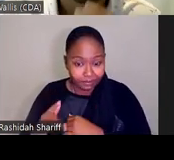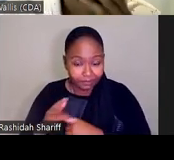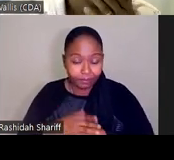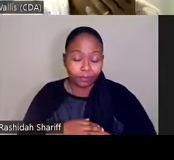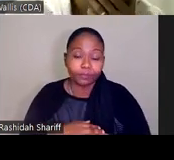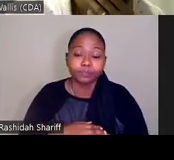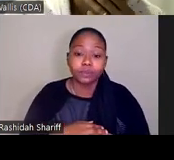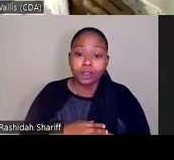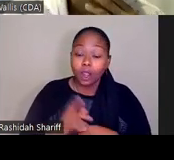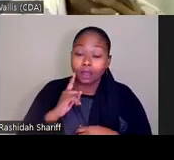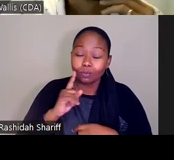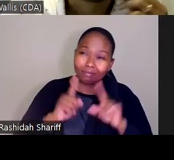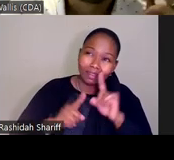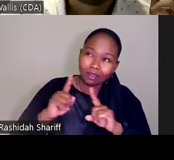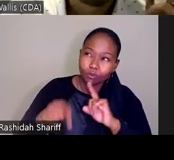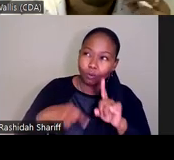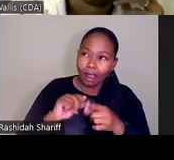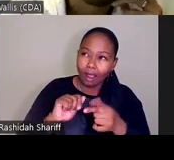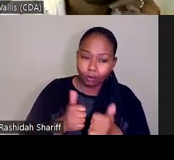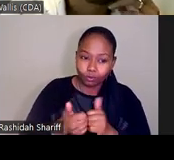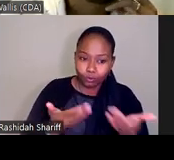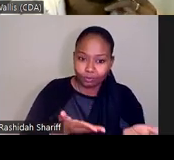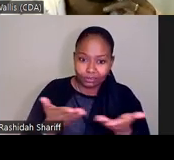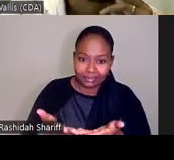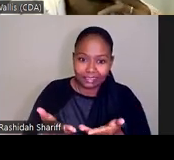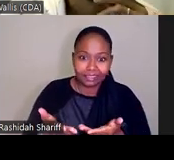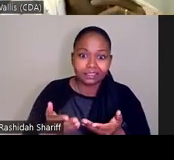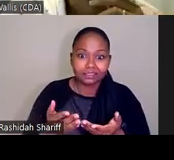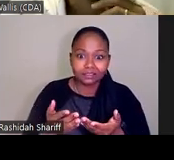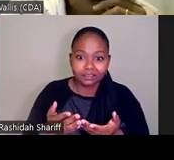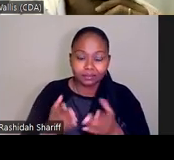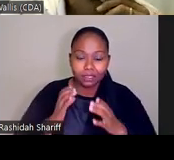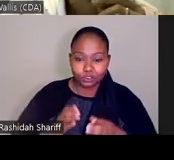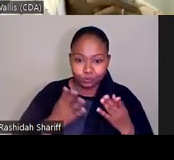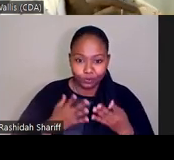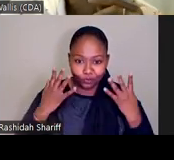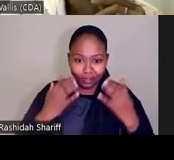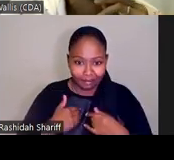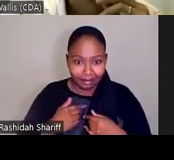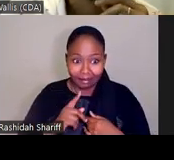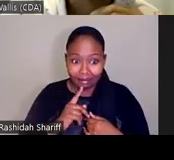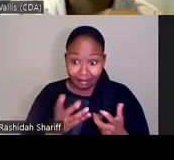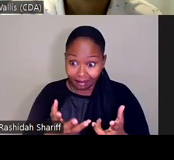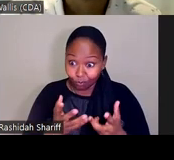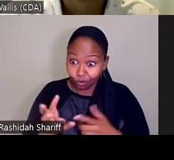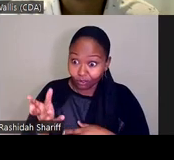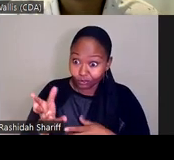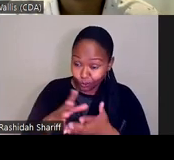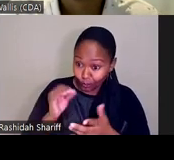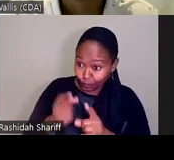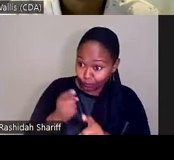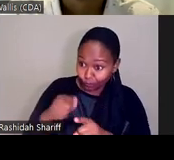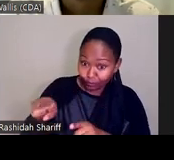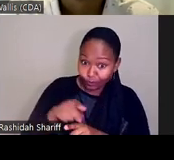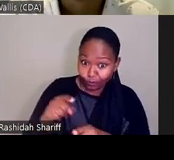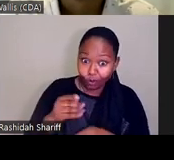really thinking through how do we present these data in a consumer friendly manner that will lead to action. And I'm looking forward to Evan here and sharing some of the detail with you in